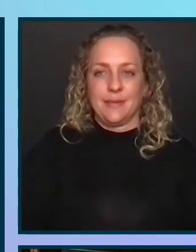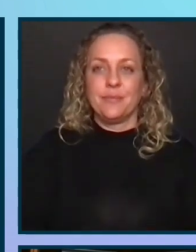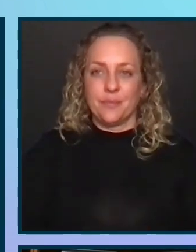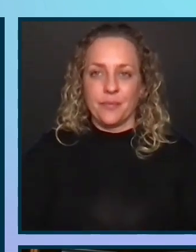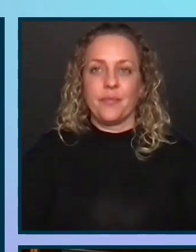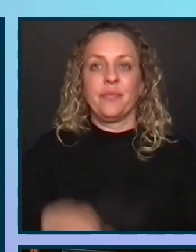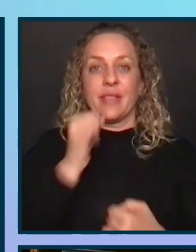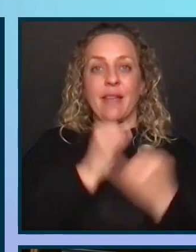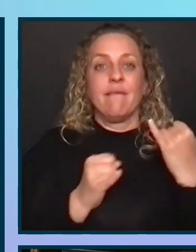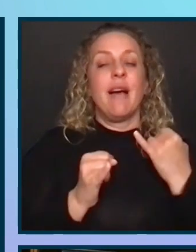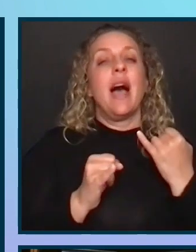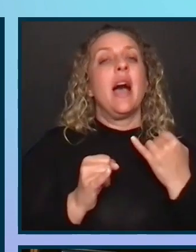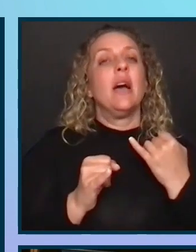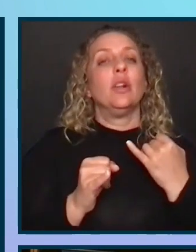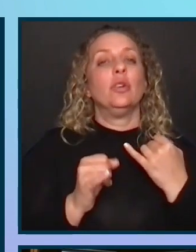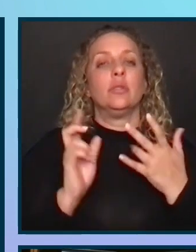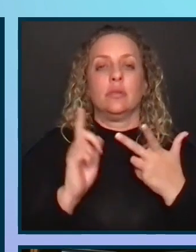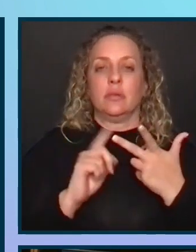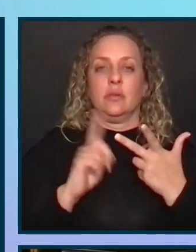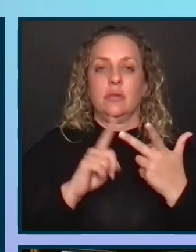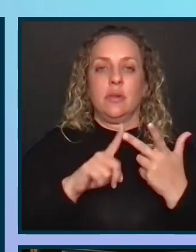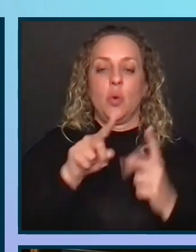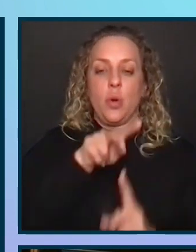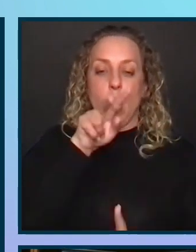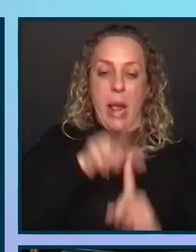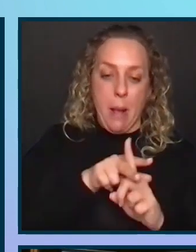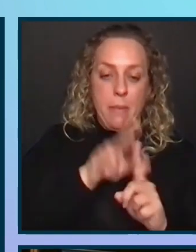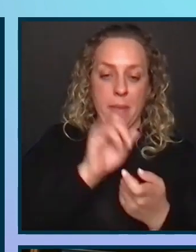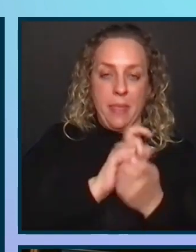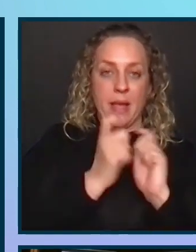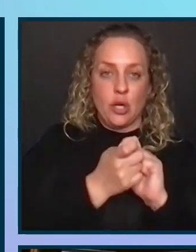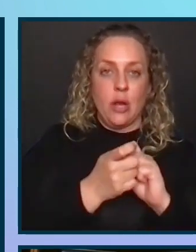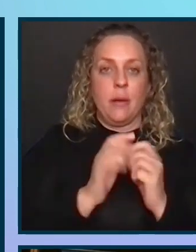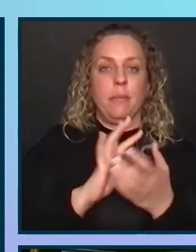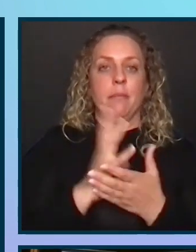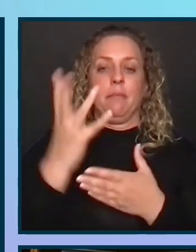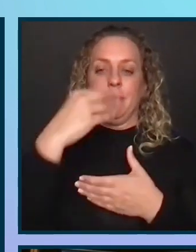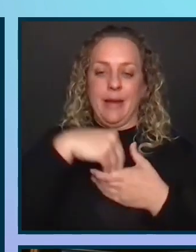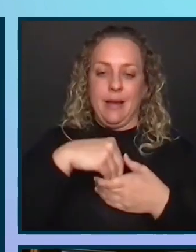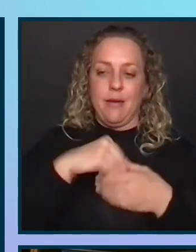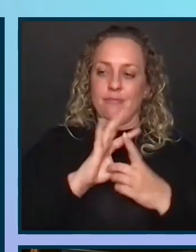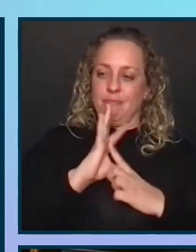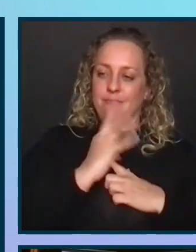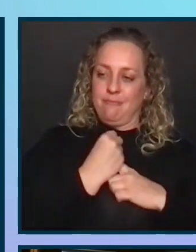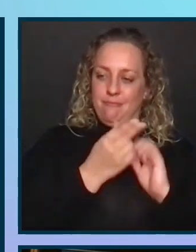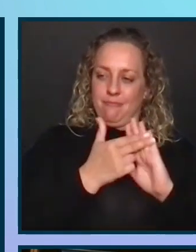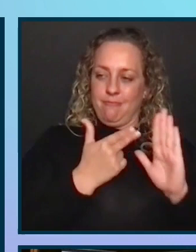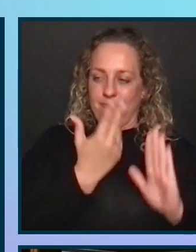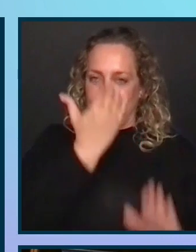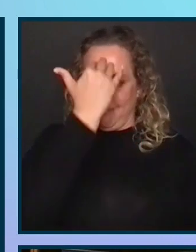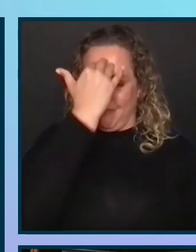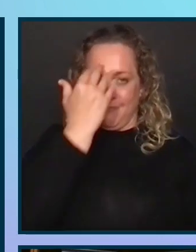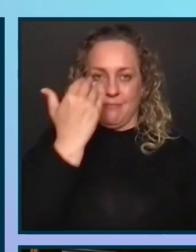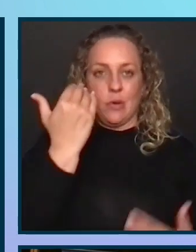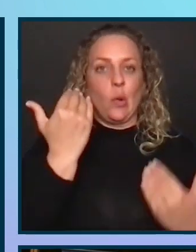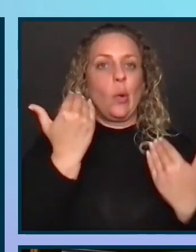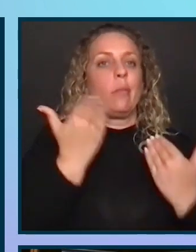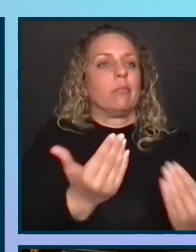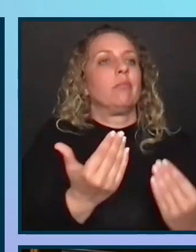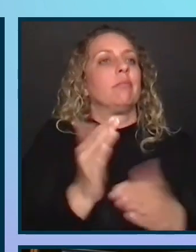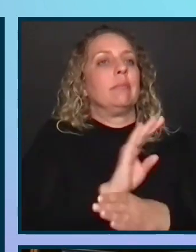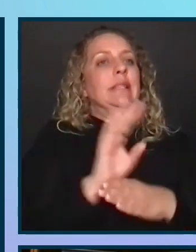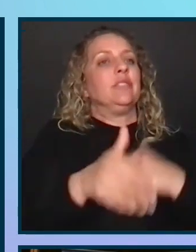The final stage is when the change you implemented becomes the status quo now. The team just considers it the way of doing business.